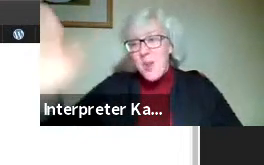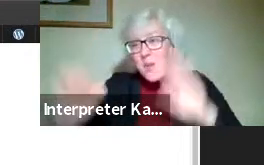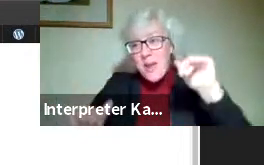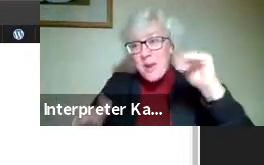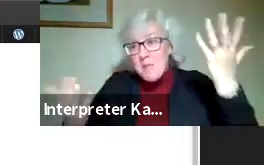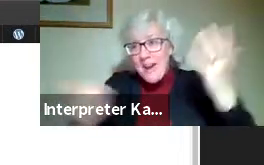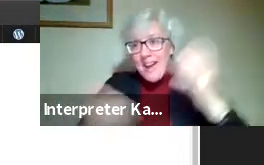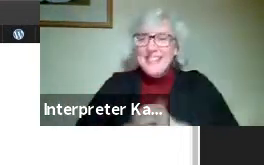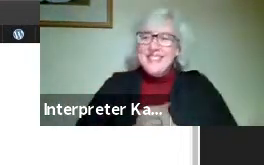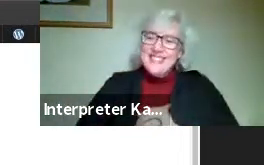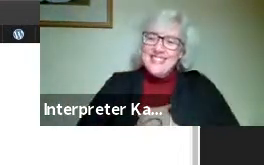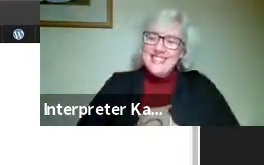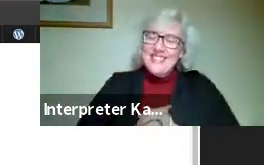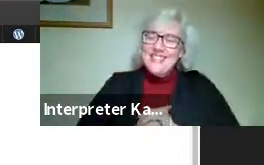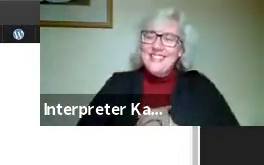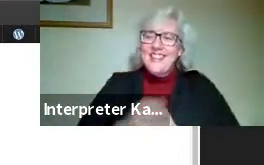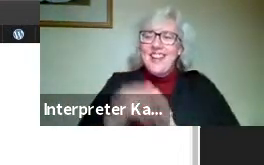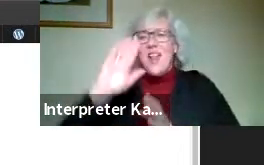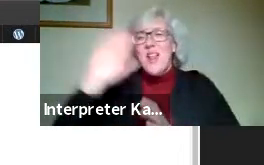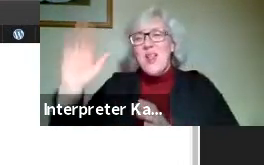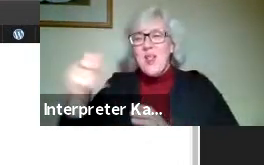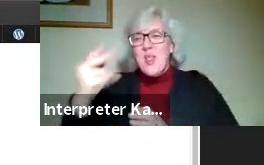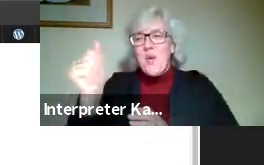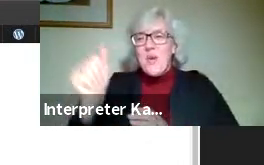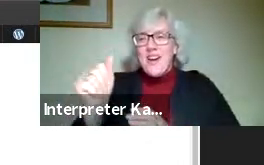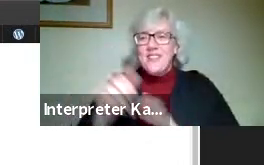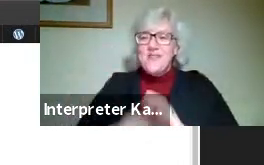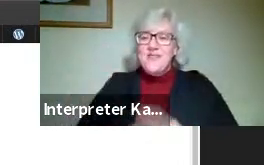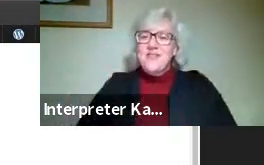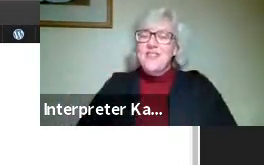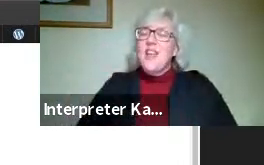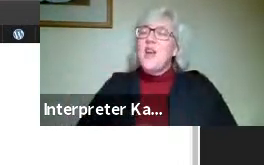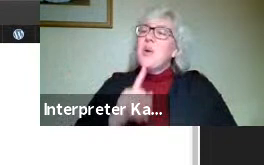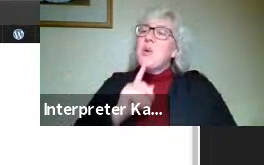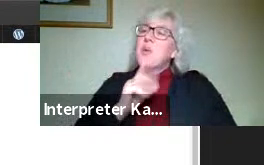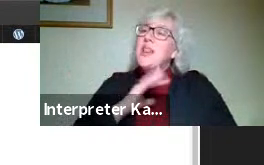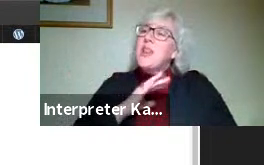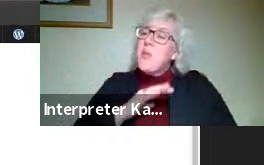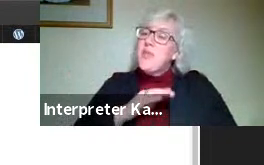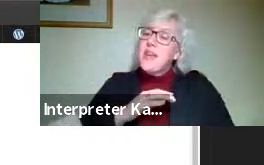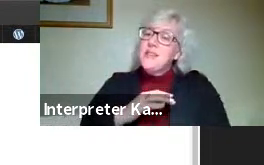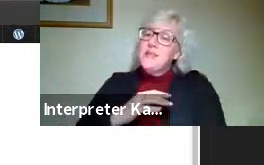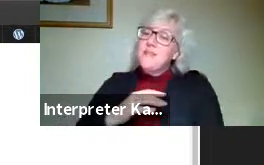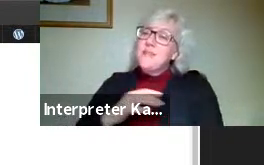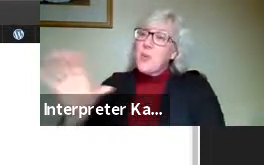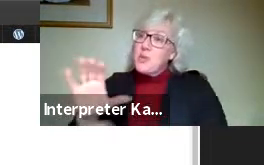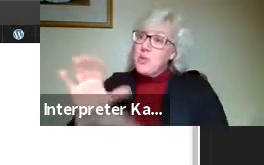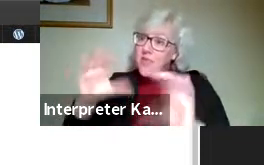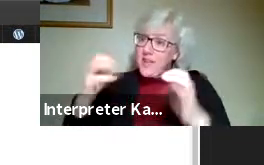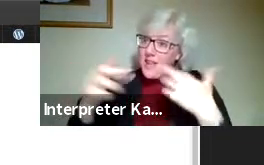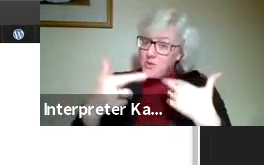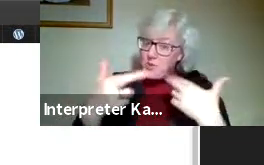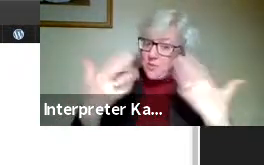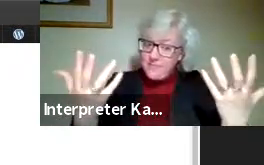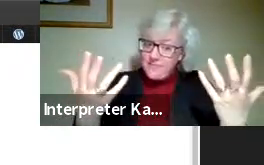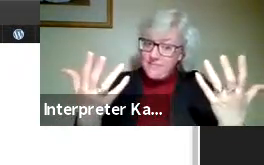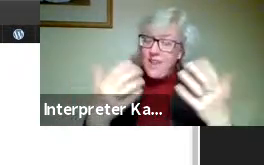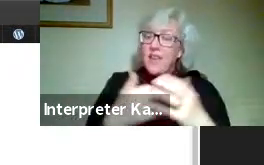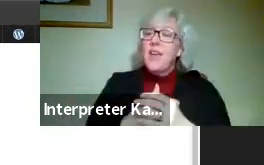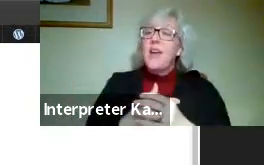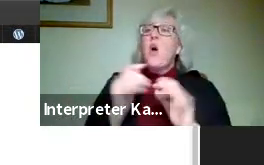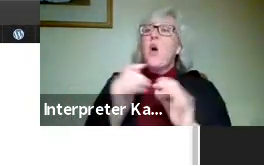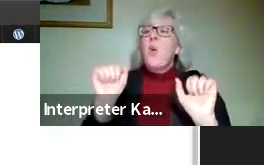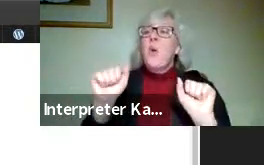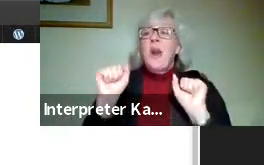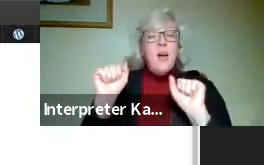goodbye. So aloha. So one of the really cool things that we get to do in the classroom, if we are